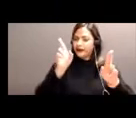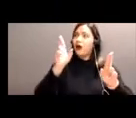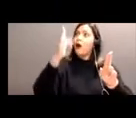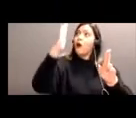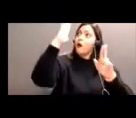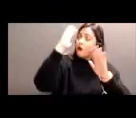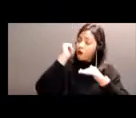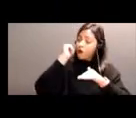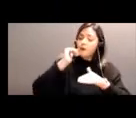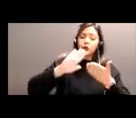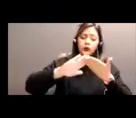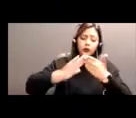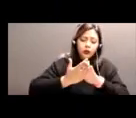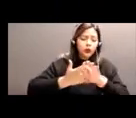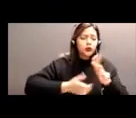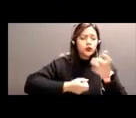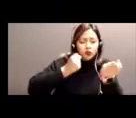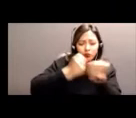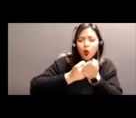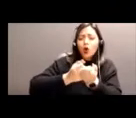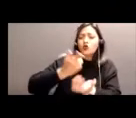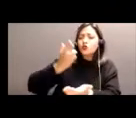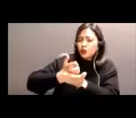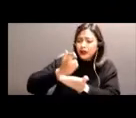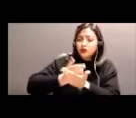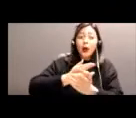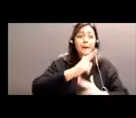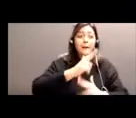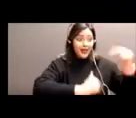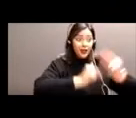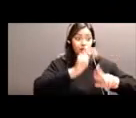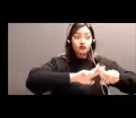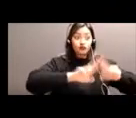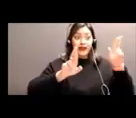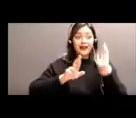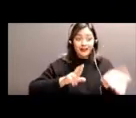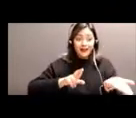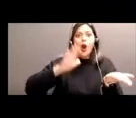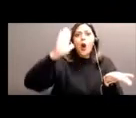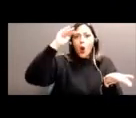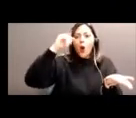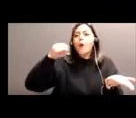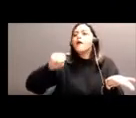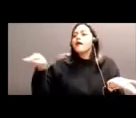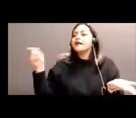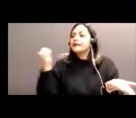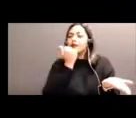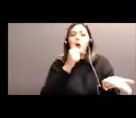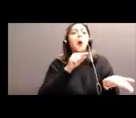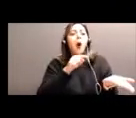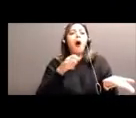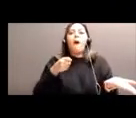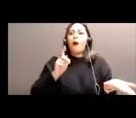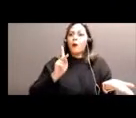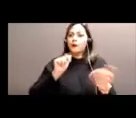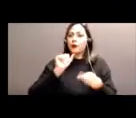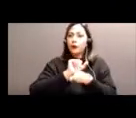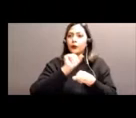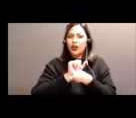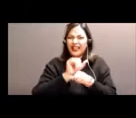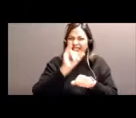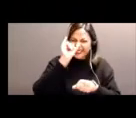resources that we will build it and they will come. And that's what we're doing here today is collaborating.